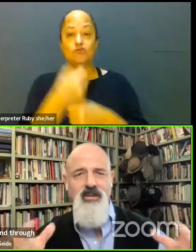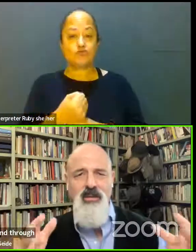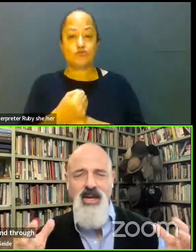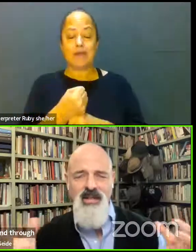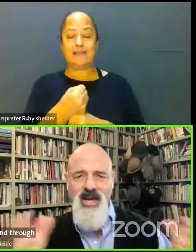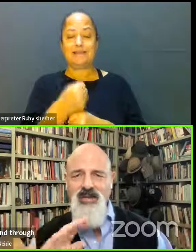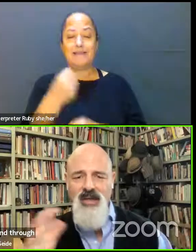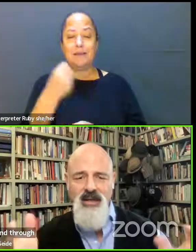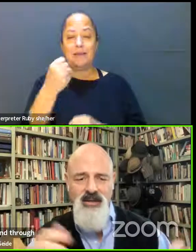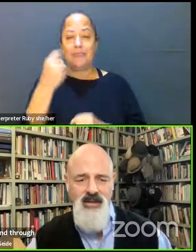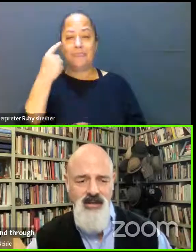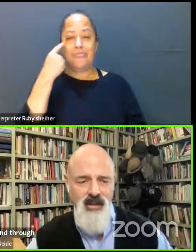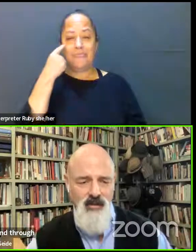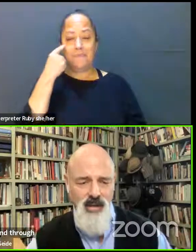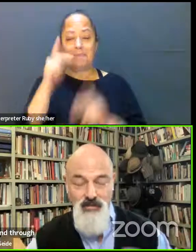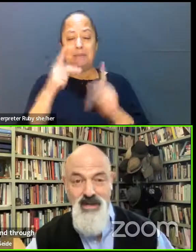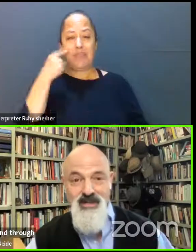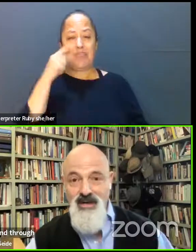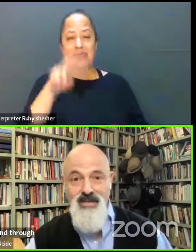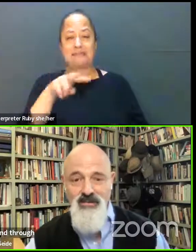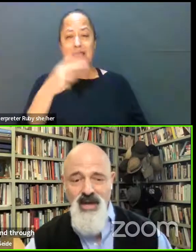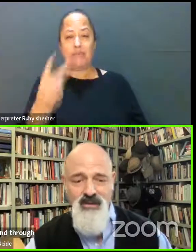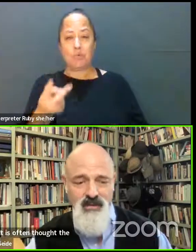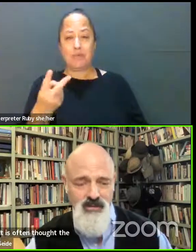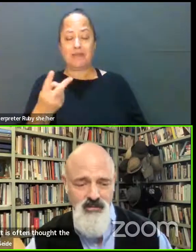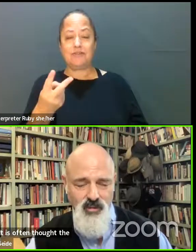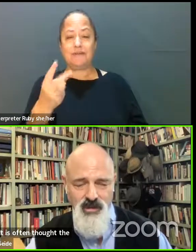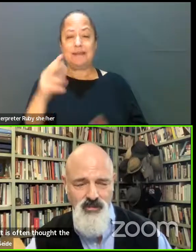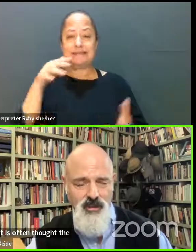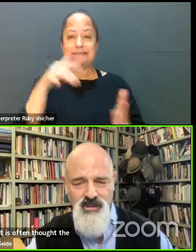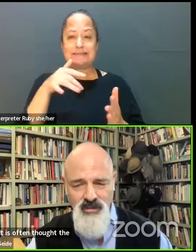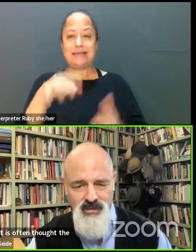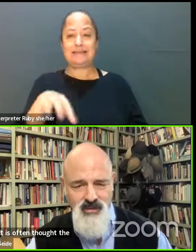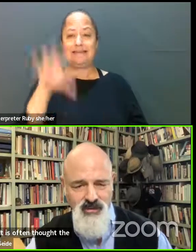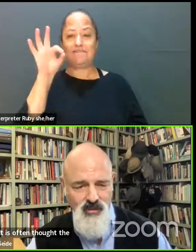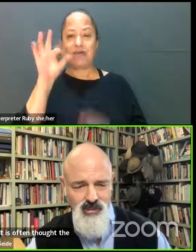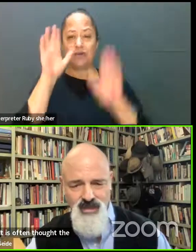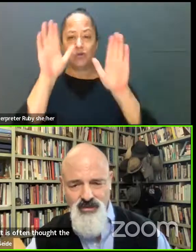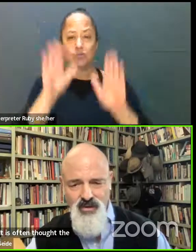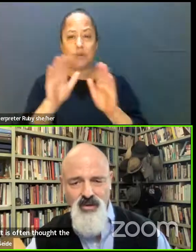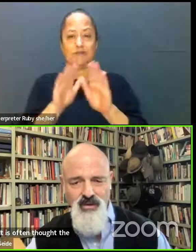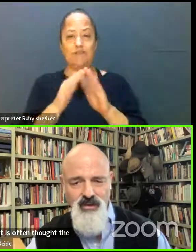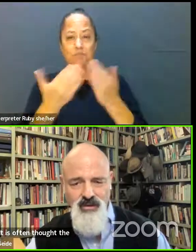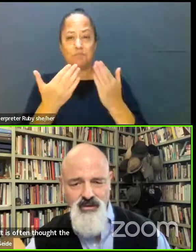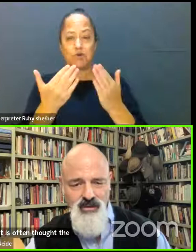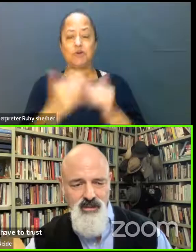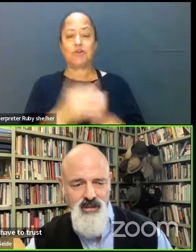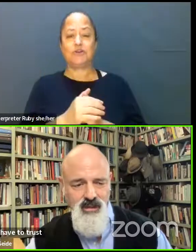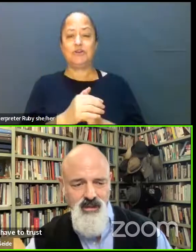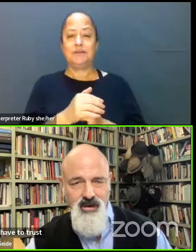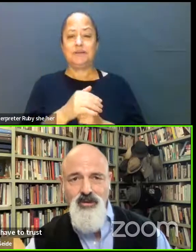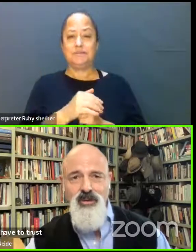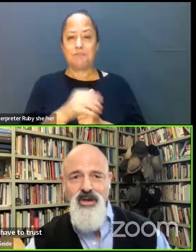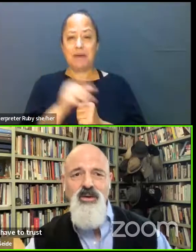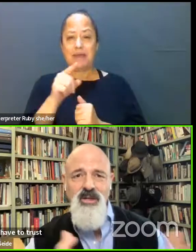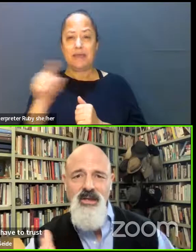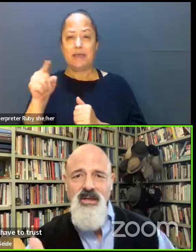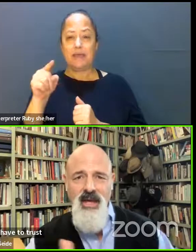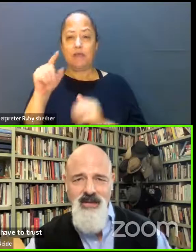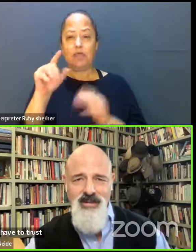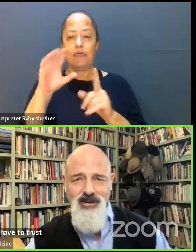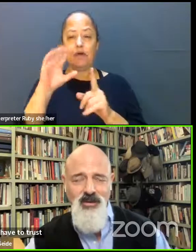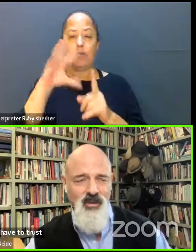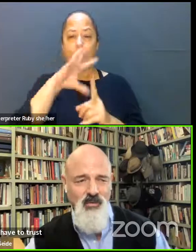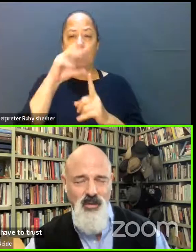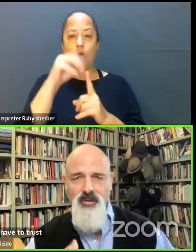before we can be vulnerable. And it's actually, as many studies have found, and there's some wonderful books on this, including one by Daniel Coyle called The Culture Code,